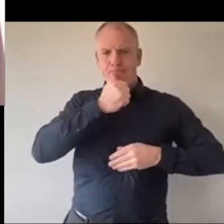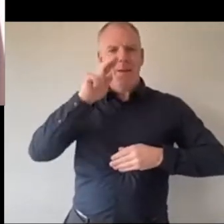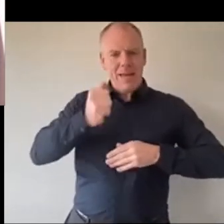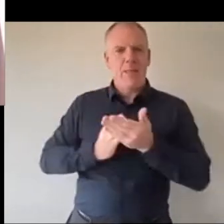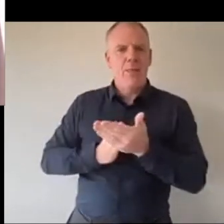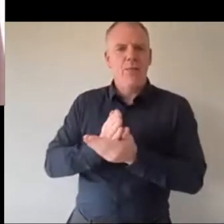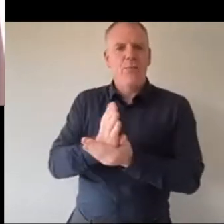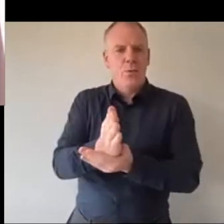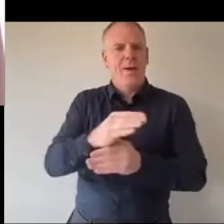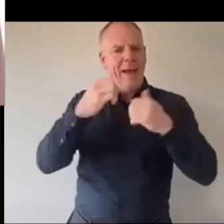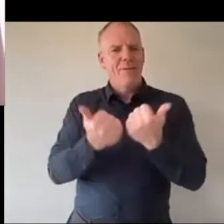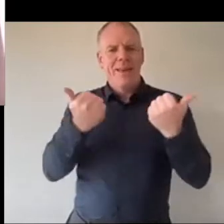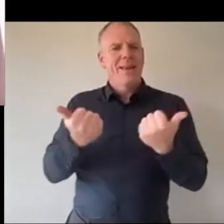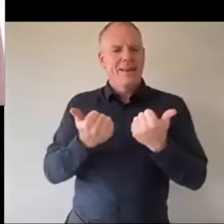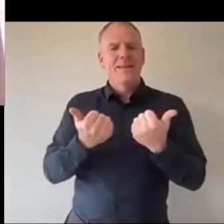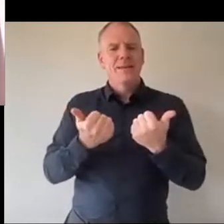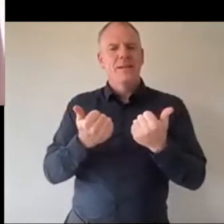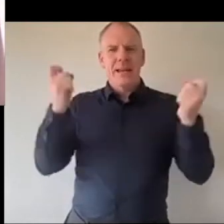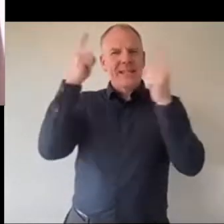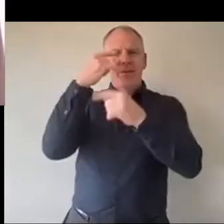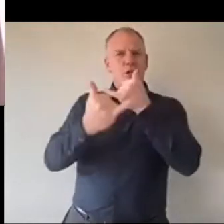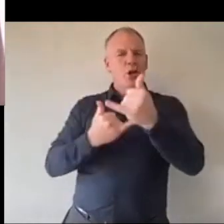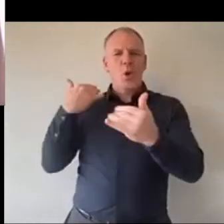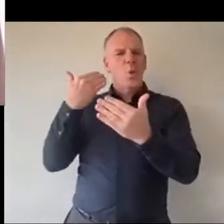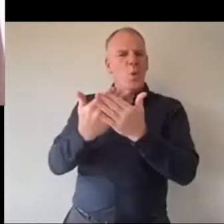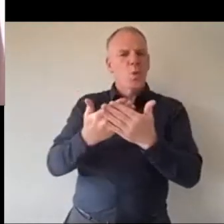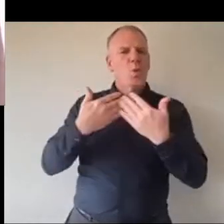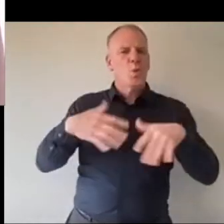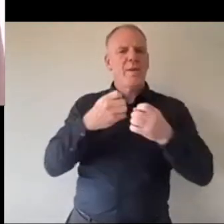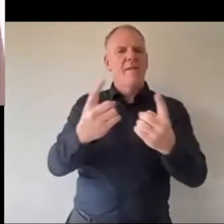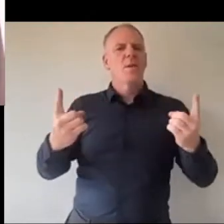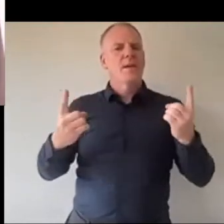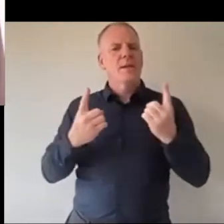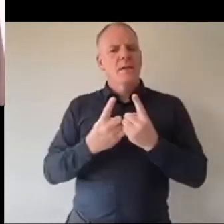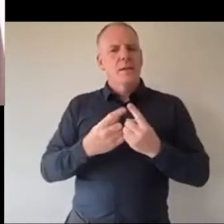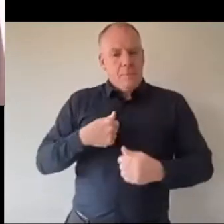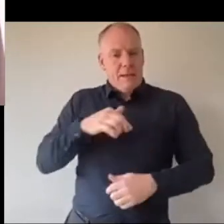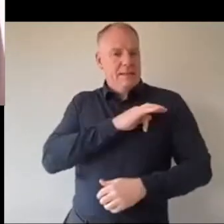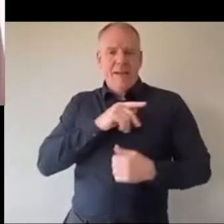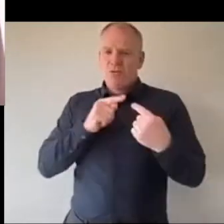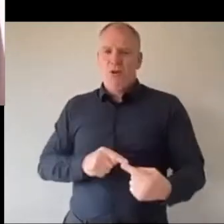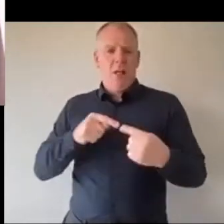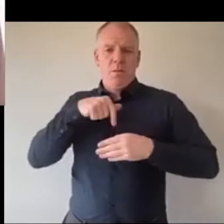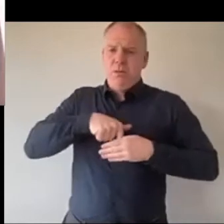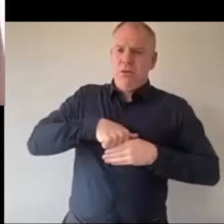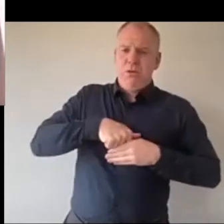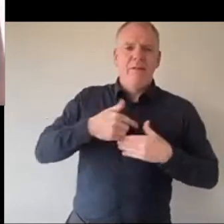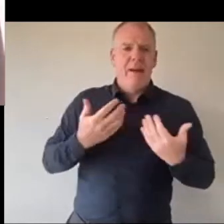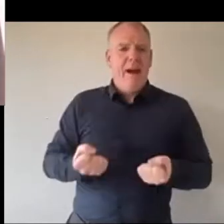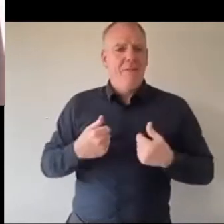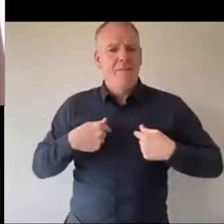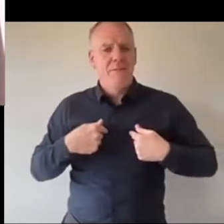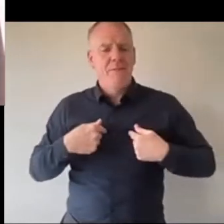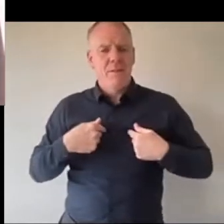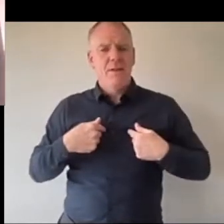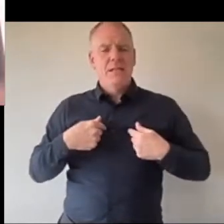normality of a difficult year it's been so difficult for everybody like I've struggled with it as well and, you know, we've all these